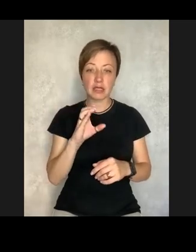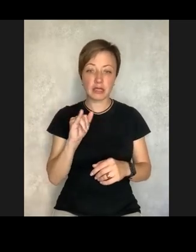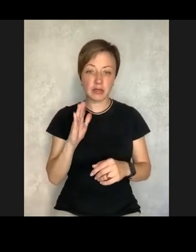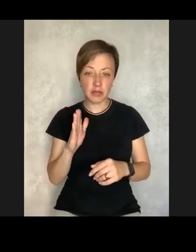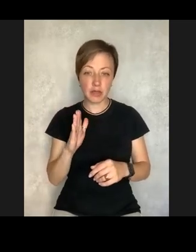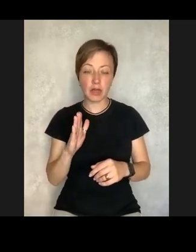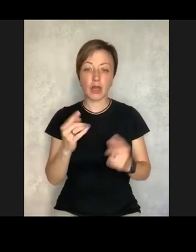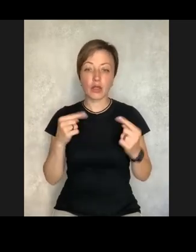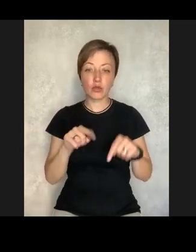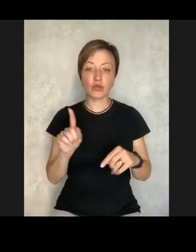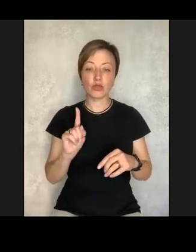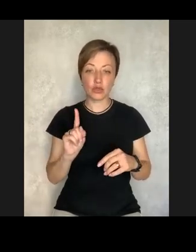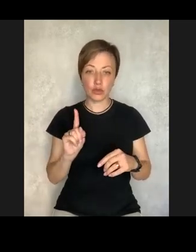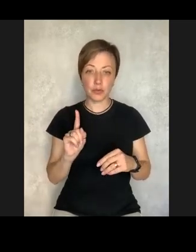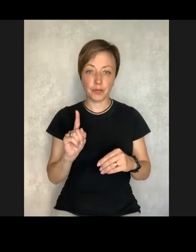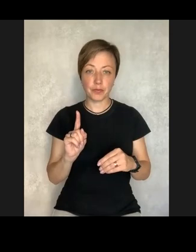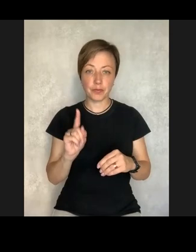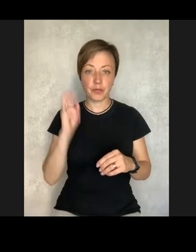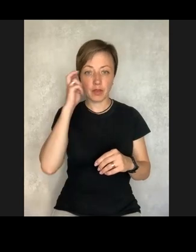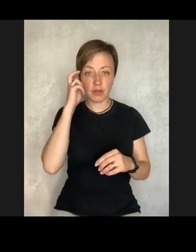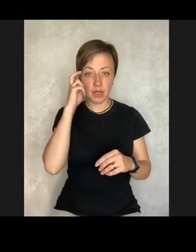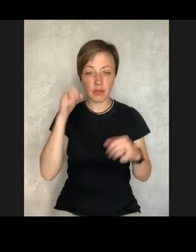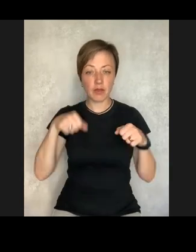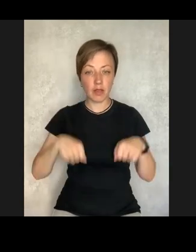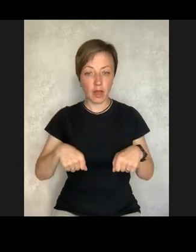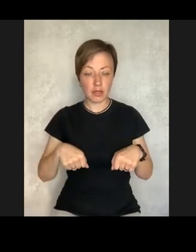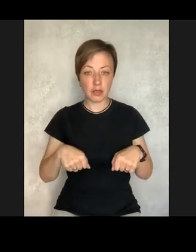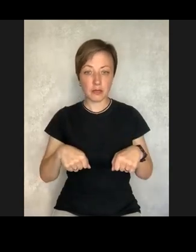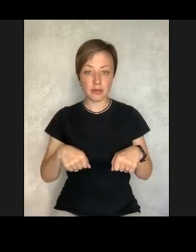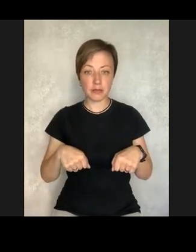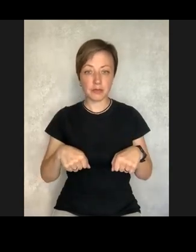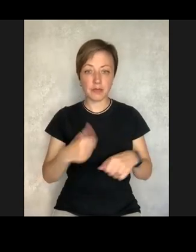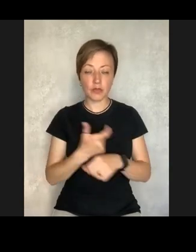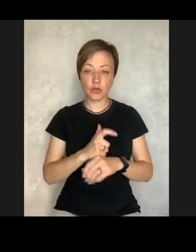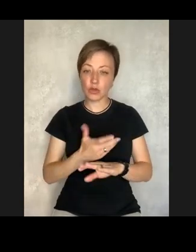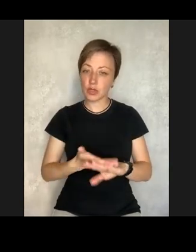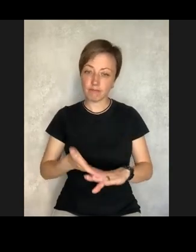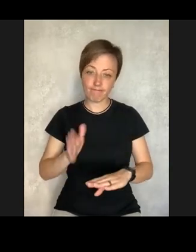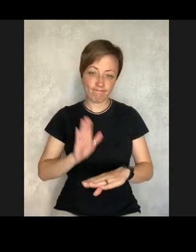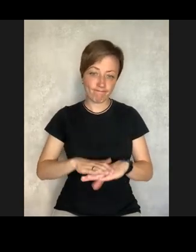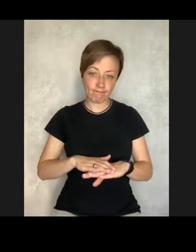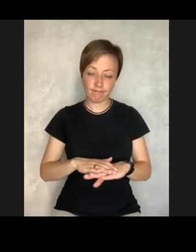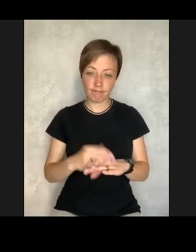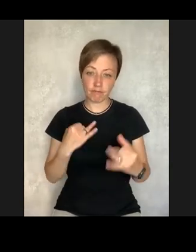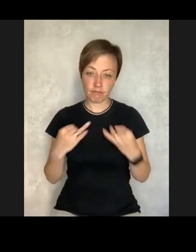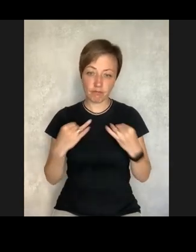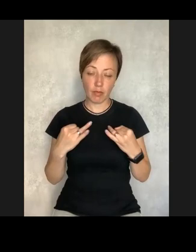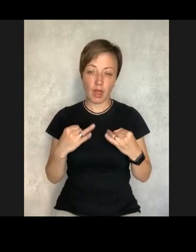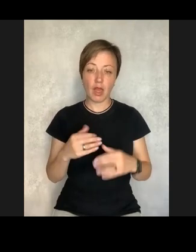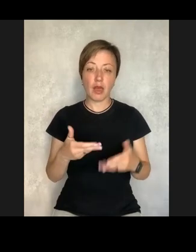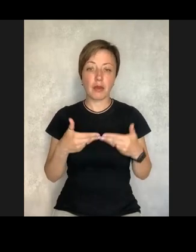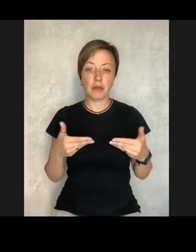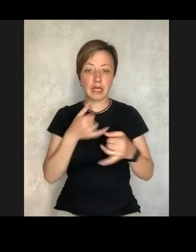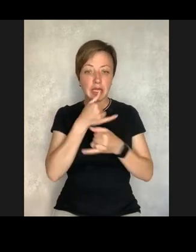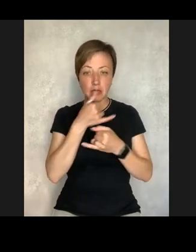incorporating this service not in Kyiv, but in a festive town near Kyiv, because in Kyiv the government is very difficult